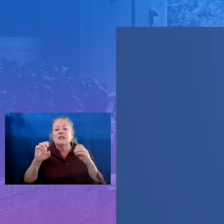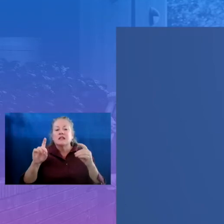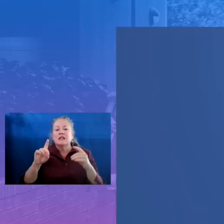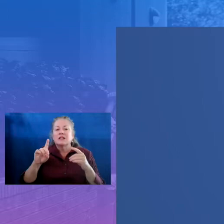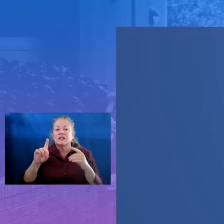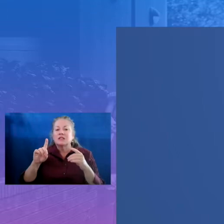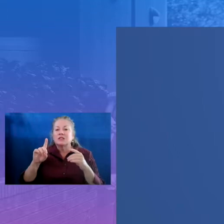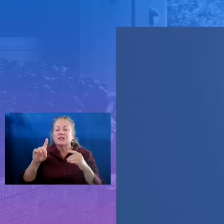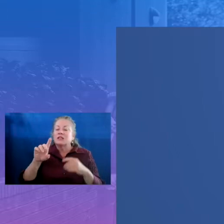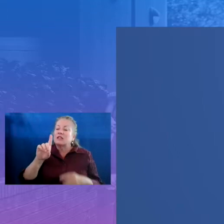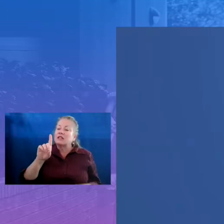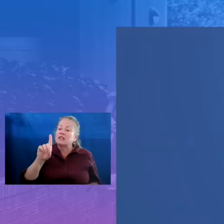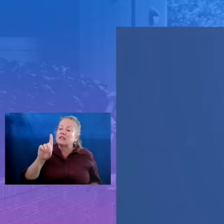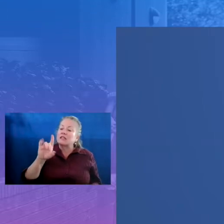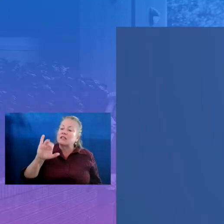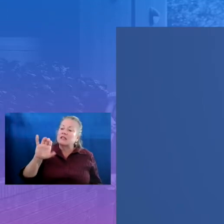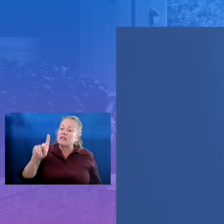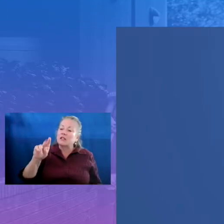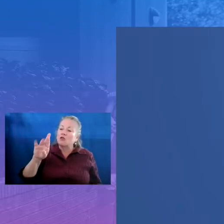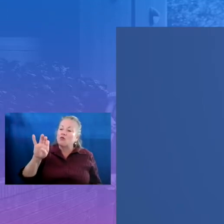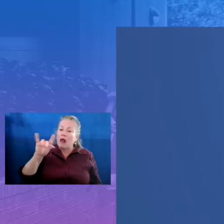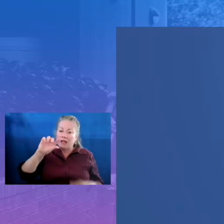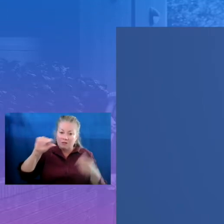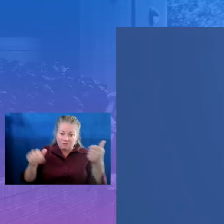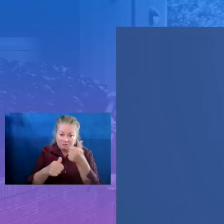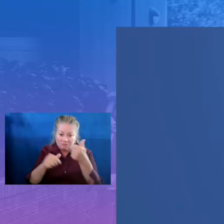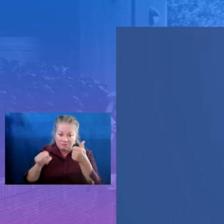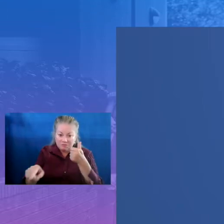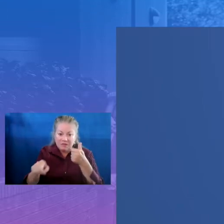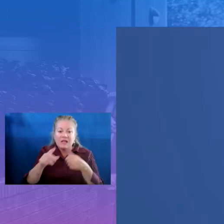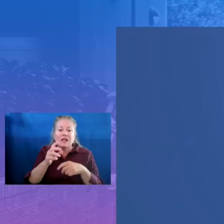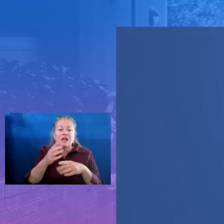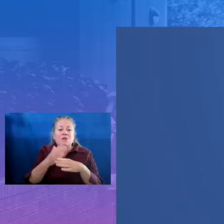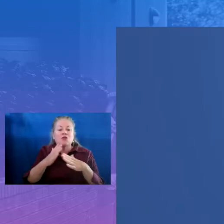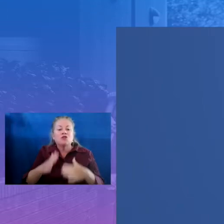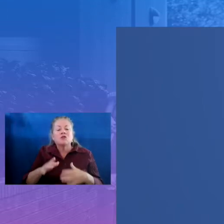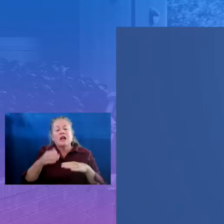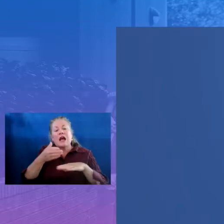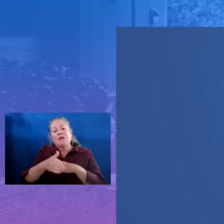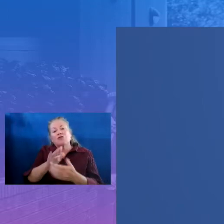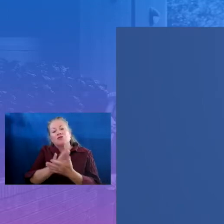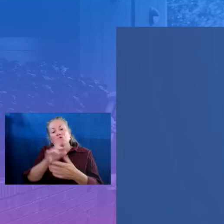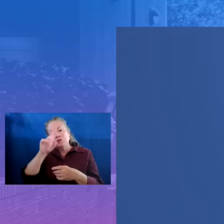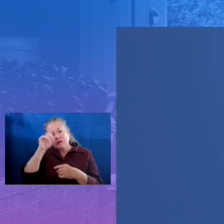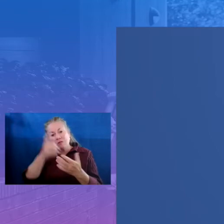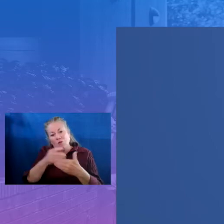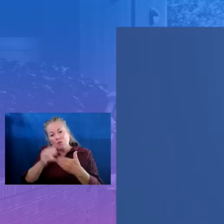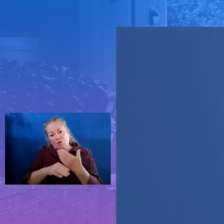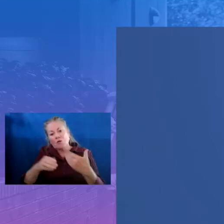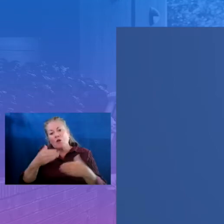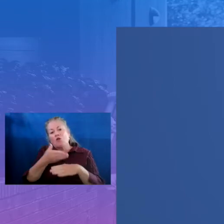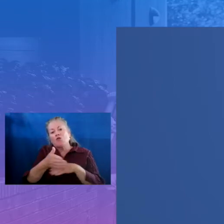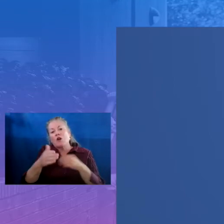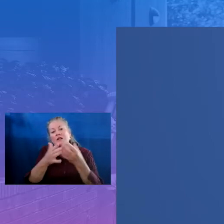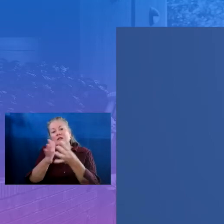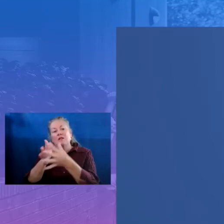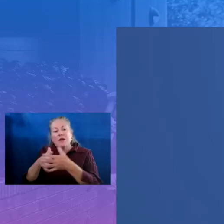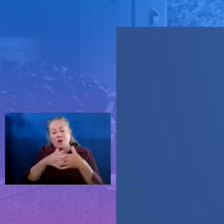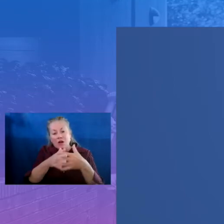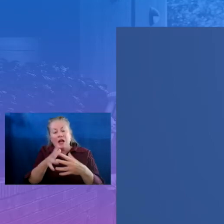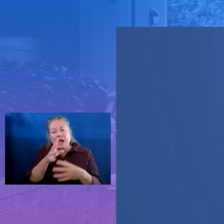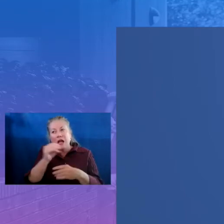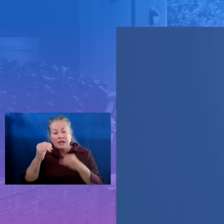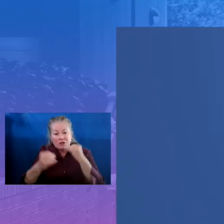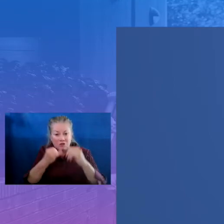education opportunities and partnerships, including afterschool and summer programs, across America and internationally. He is currently an education consultant